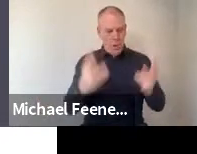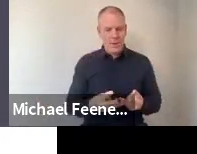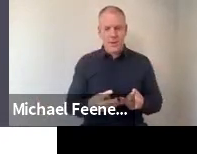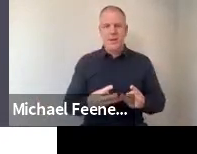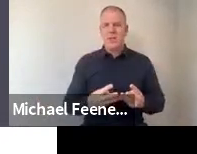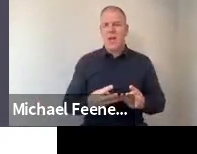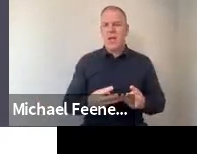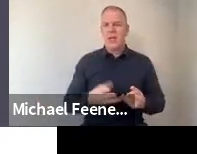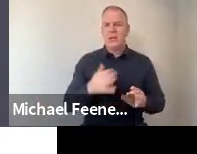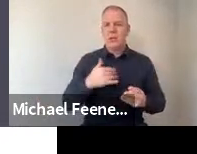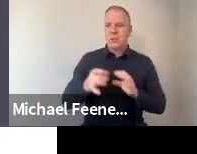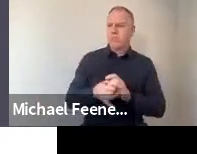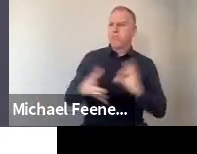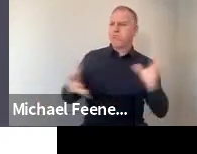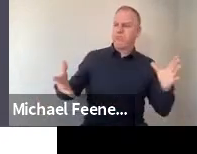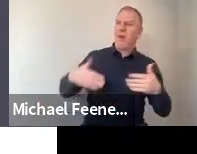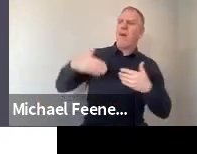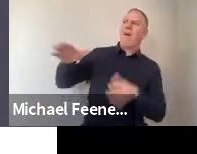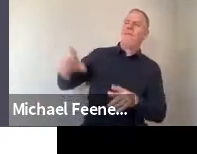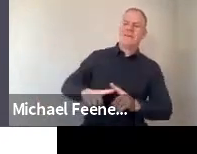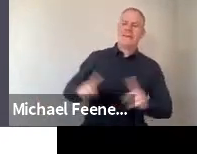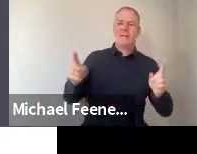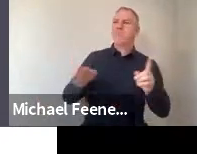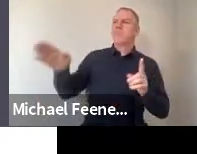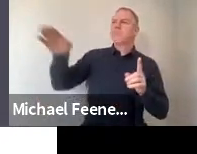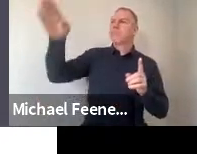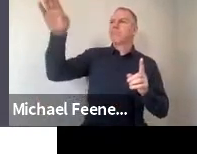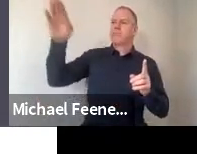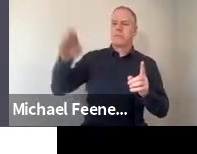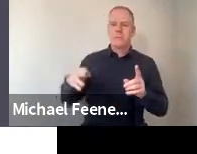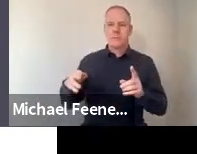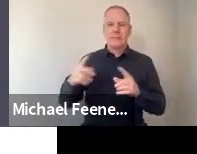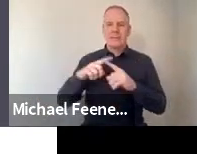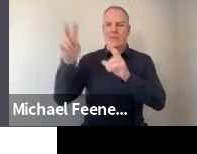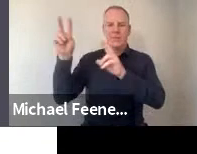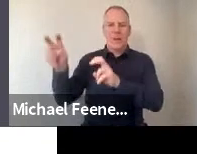see it as something that's kind of purely off exploring esoteric topics.